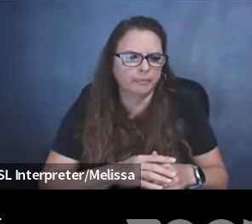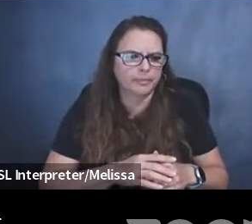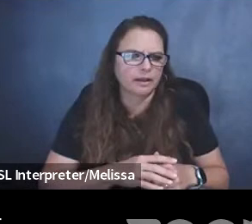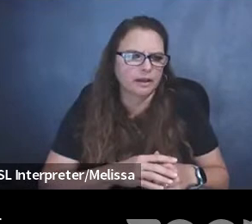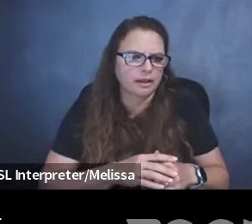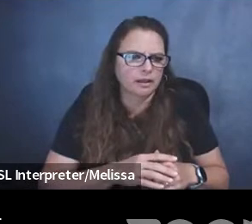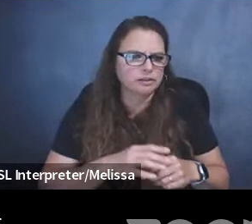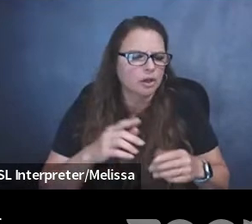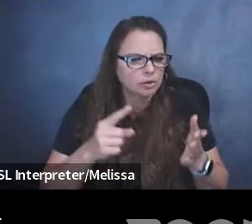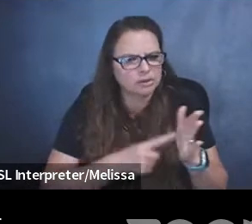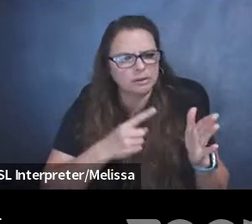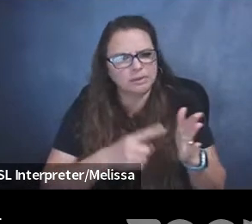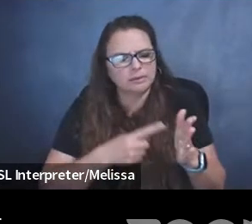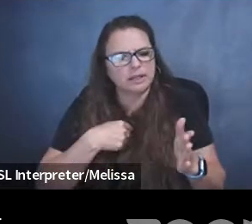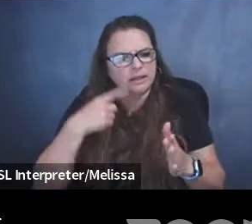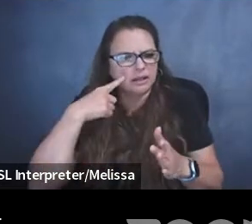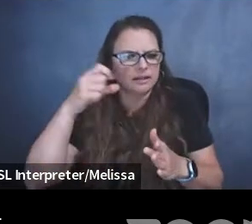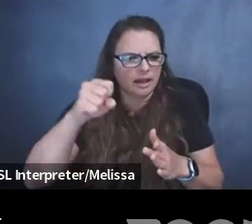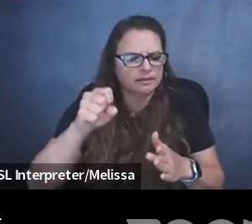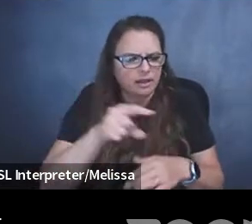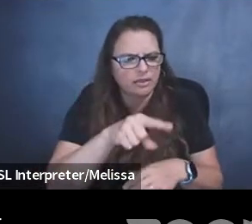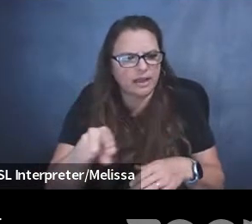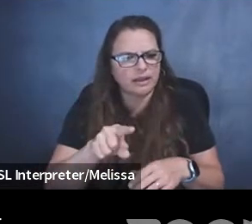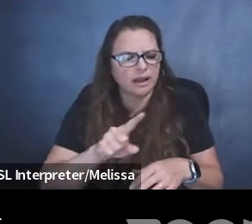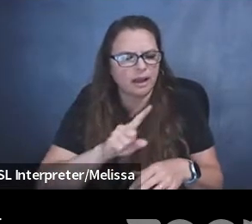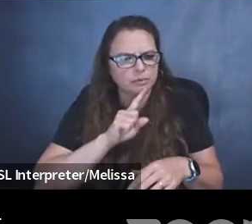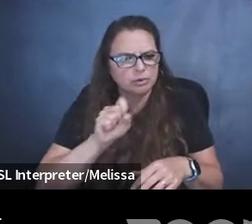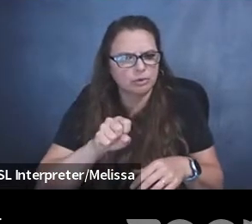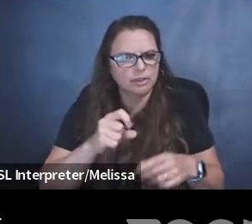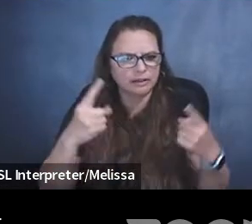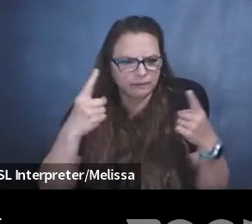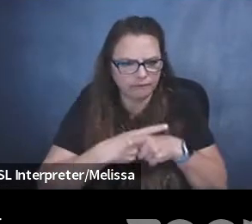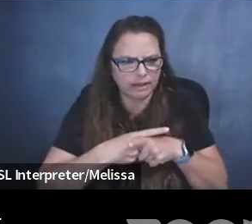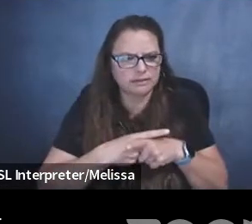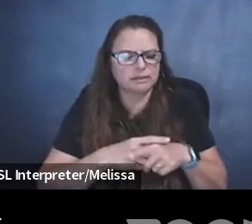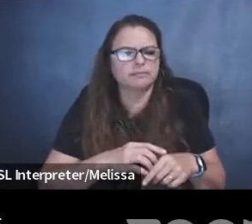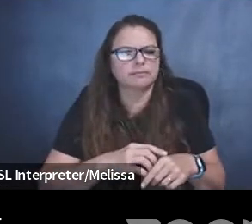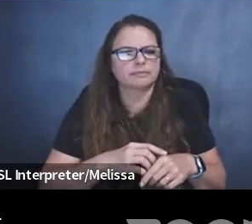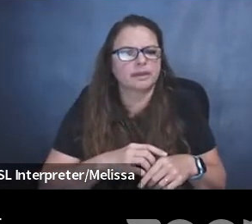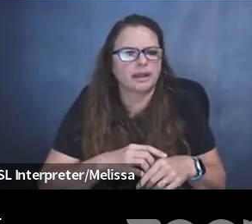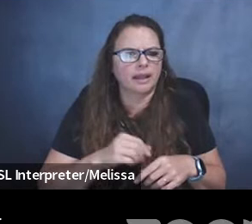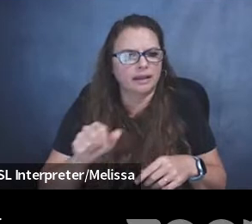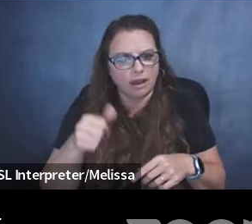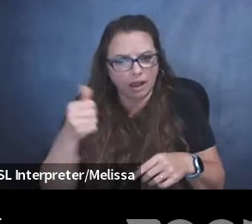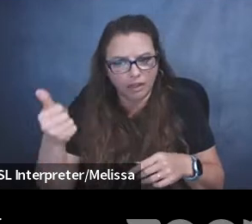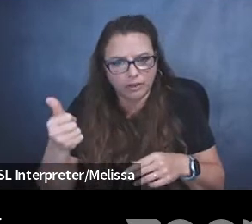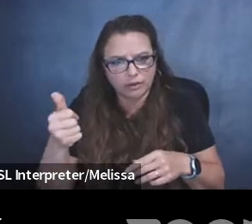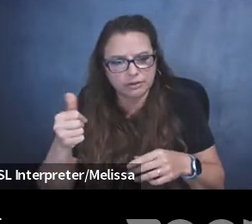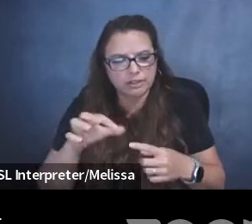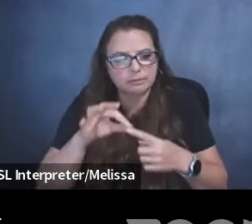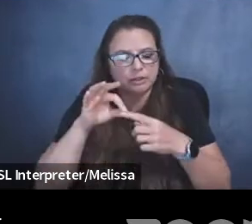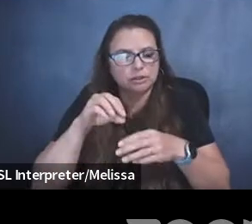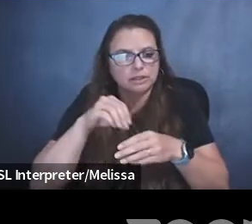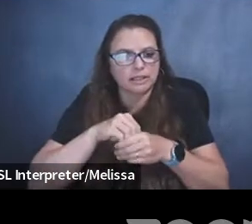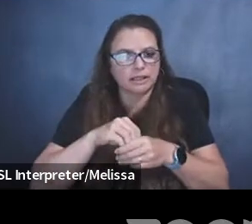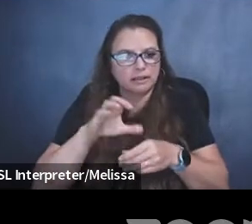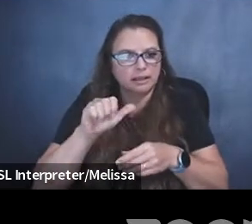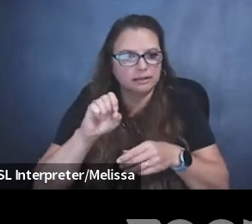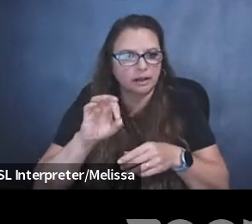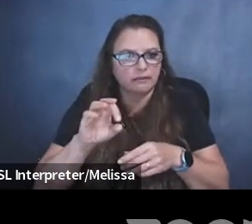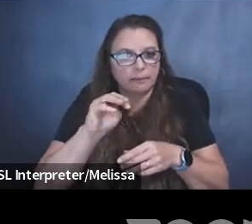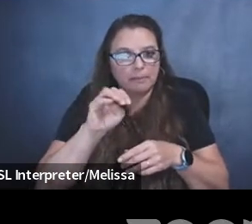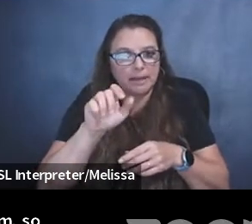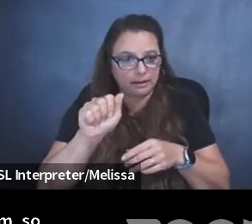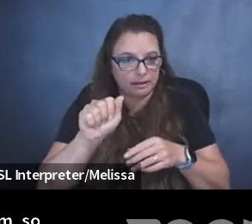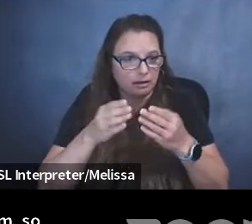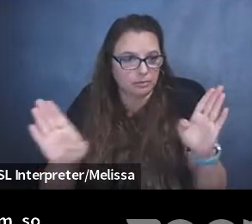times, I think, yes, they absolutely conflict, and others, and I think especially in the case of media broadly, they